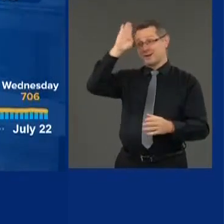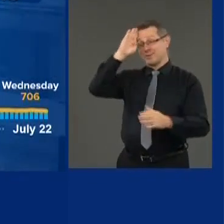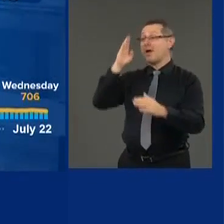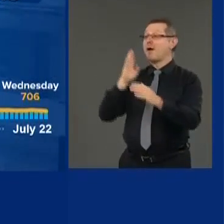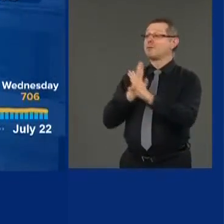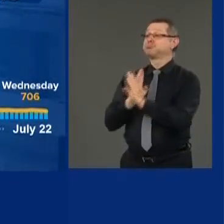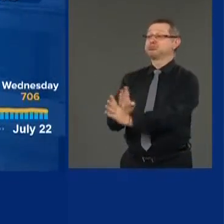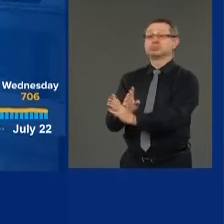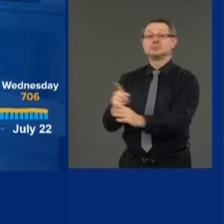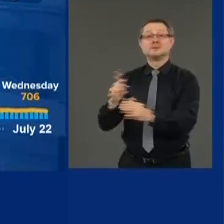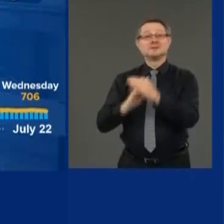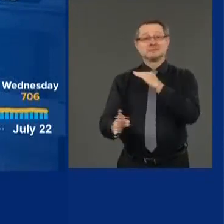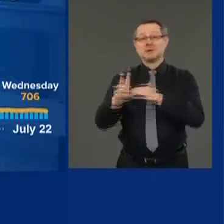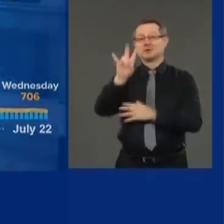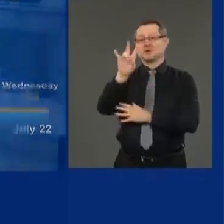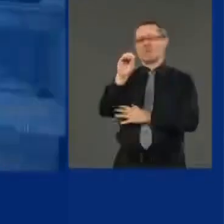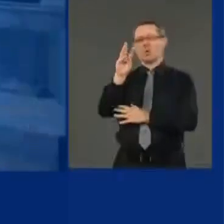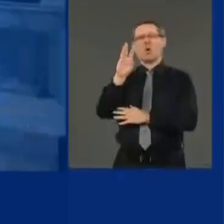18th